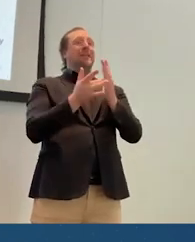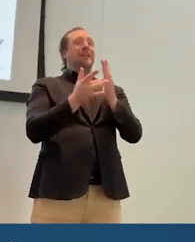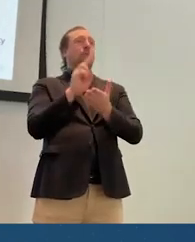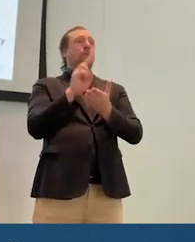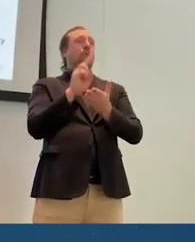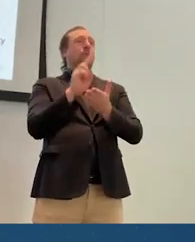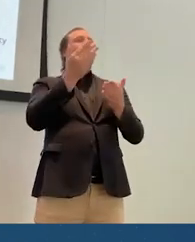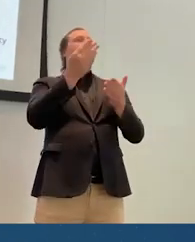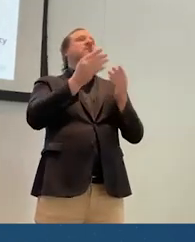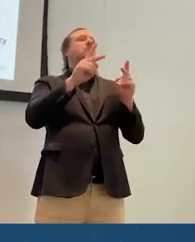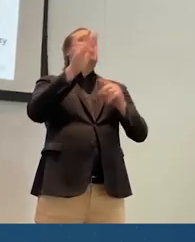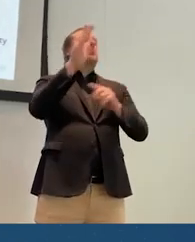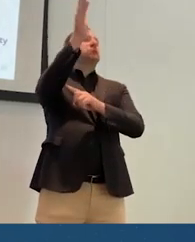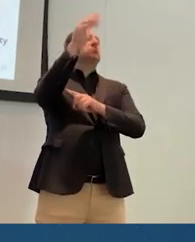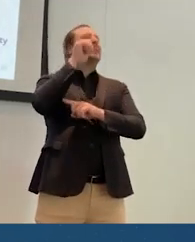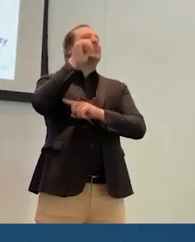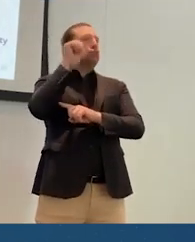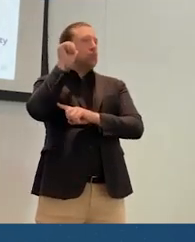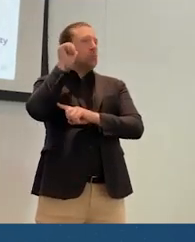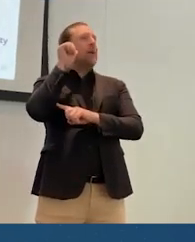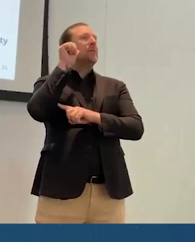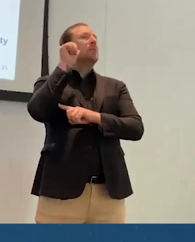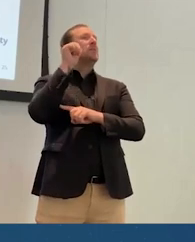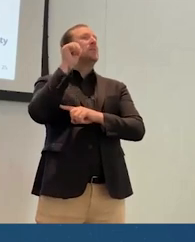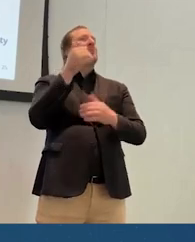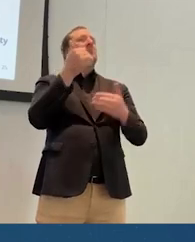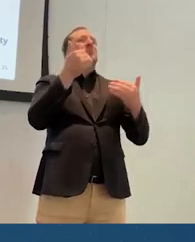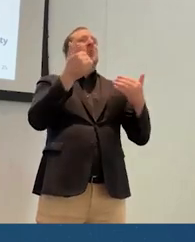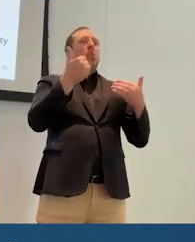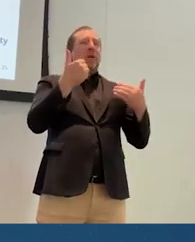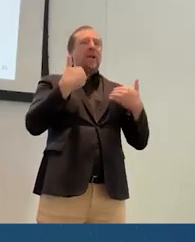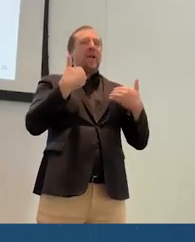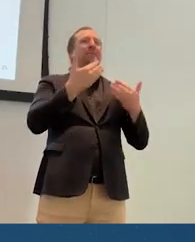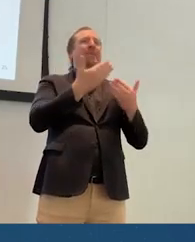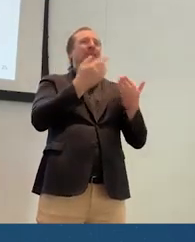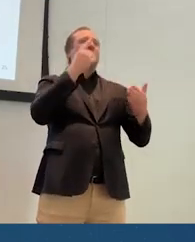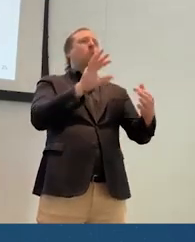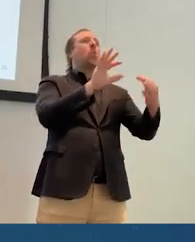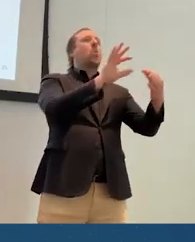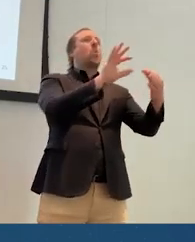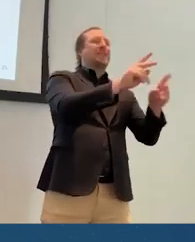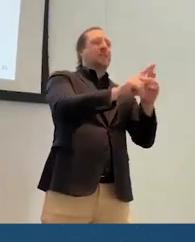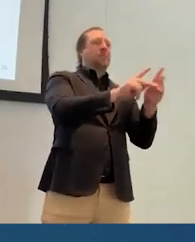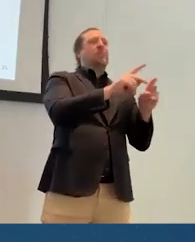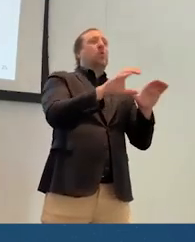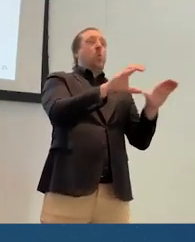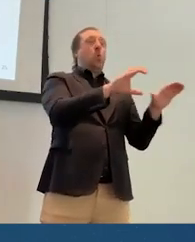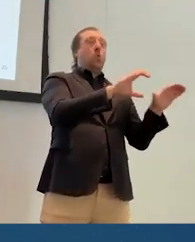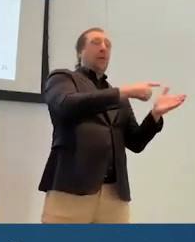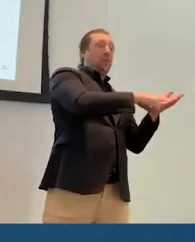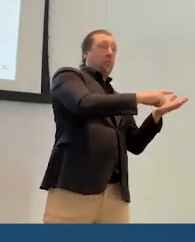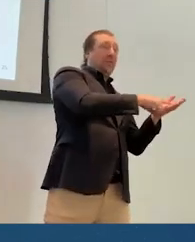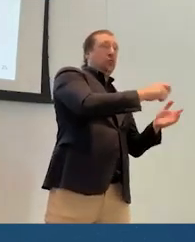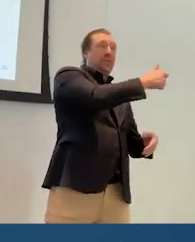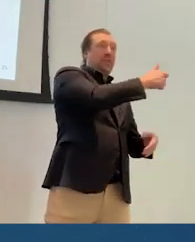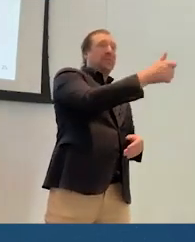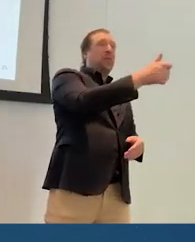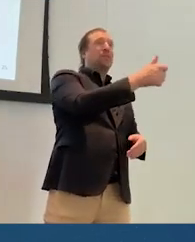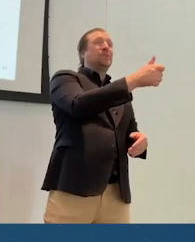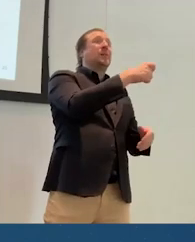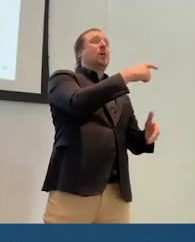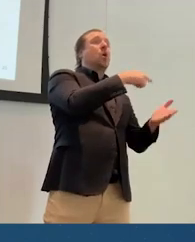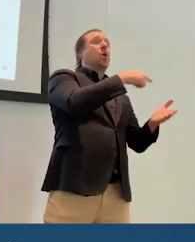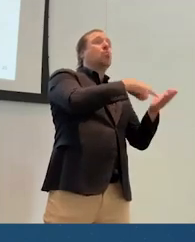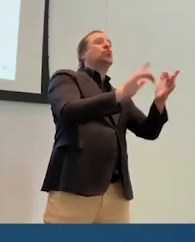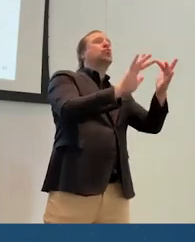yesterday. We have a number of things as well for connecting the people that are doing the research. Our research